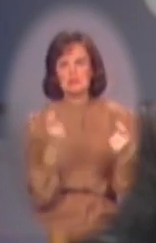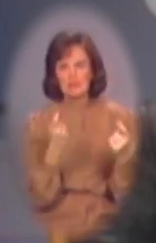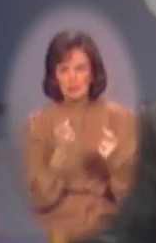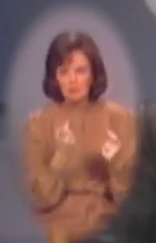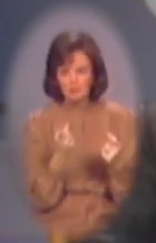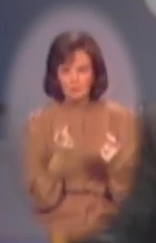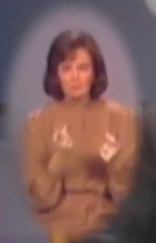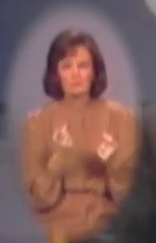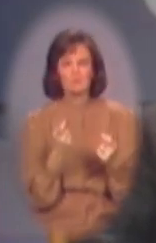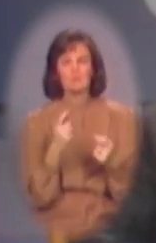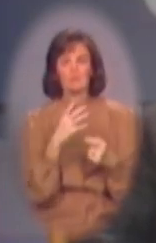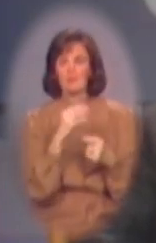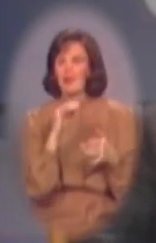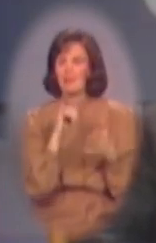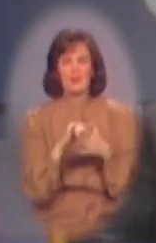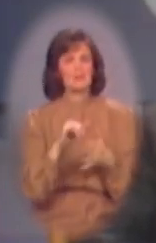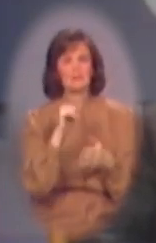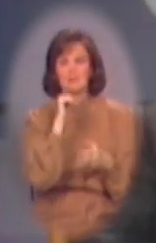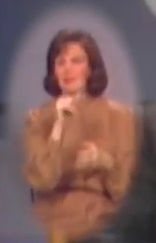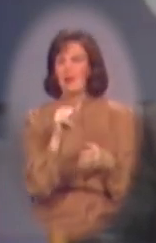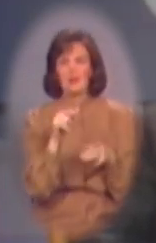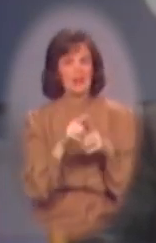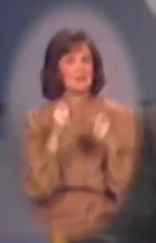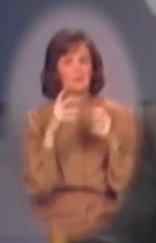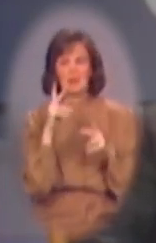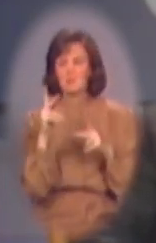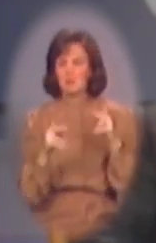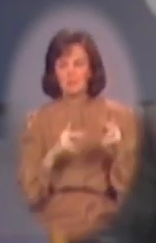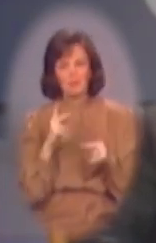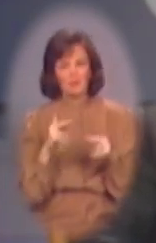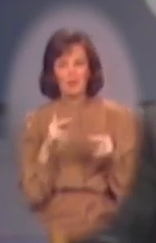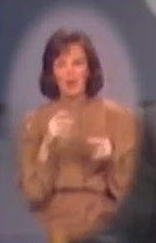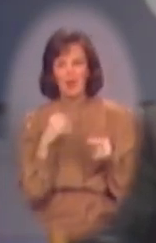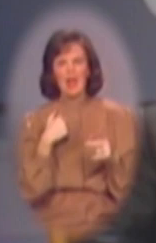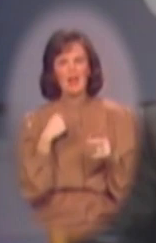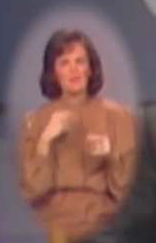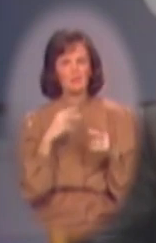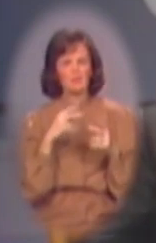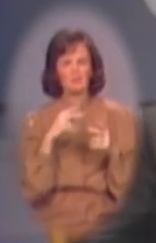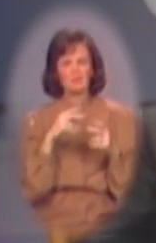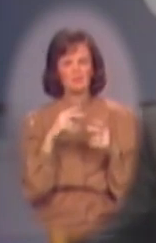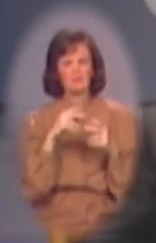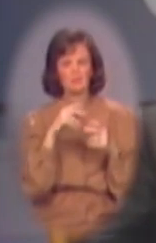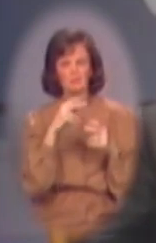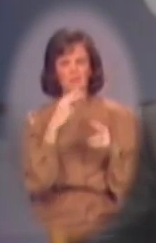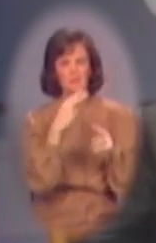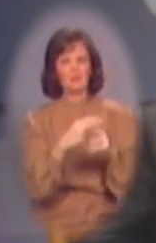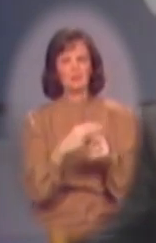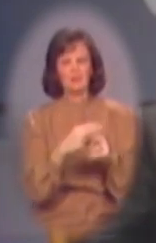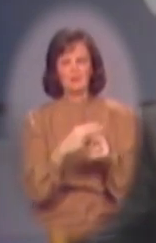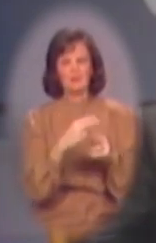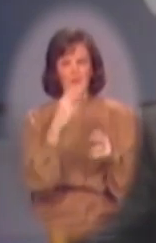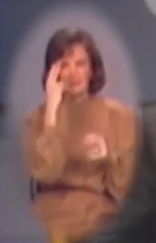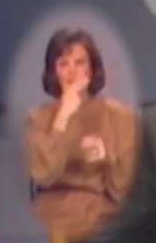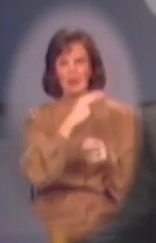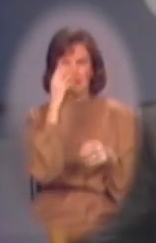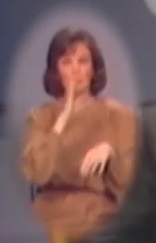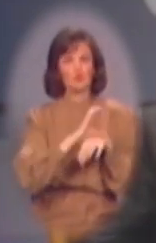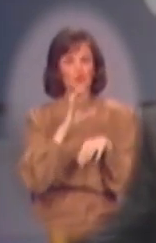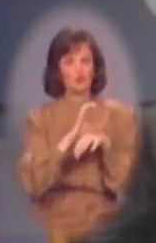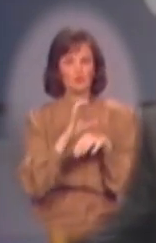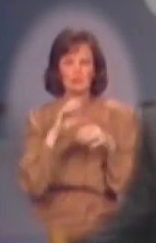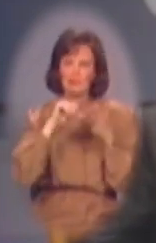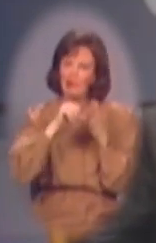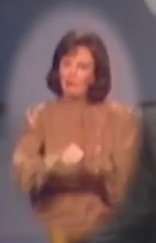sin. And that's not as many people have, uh, I think very unjustly alleged, because the Catholic Church